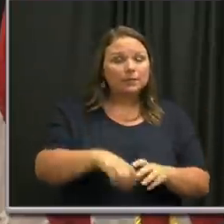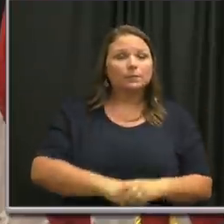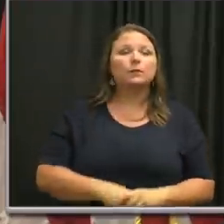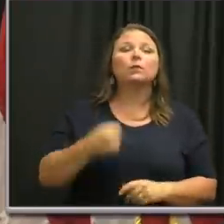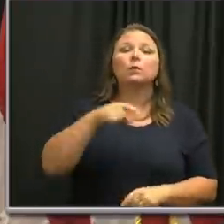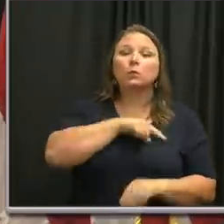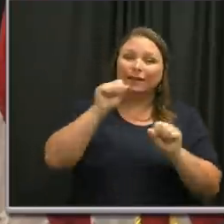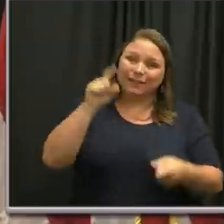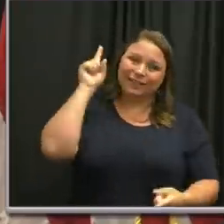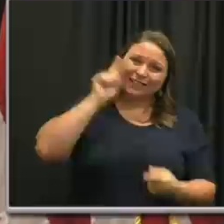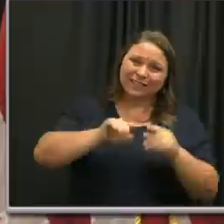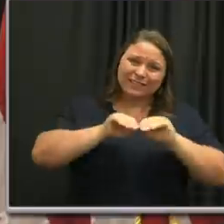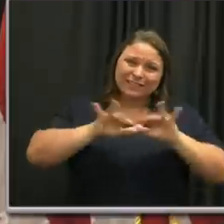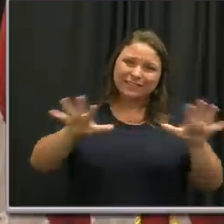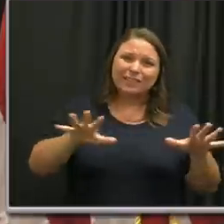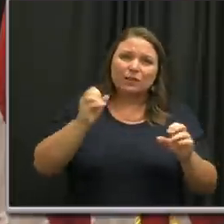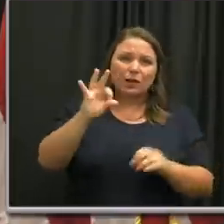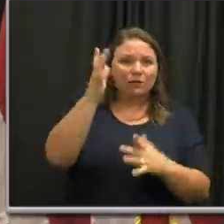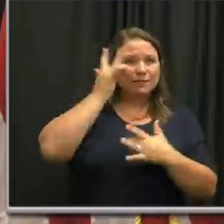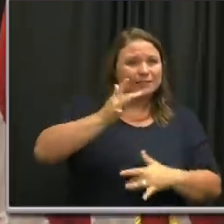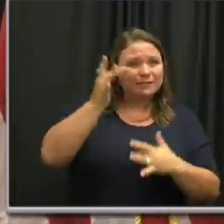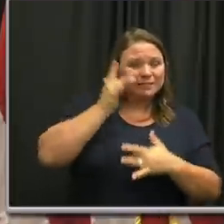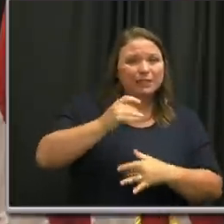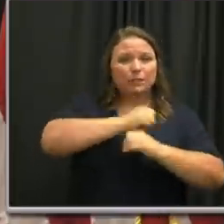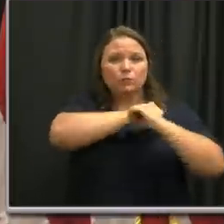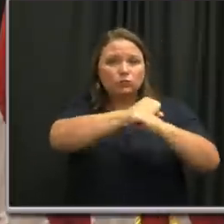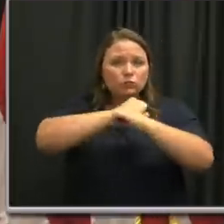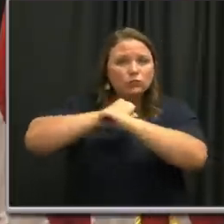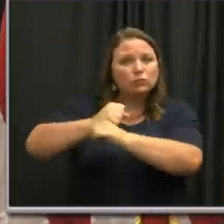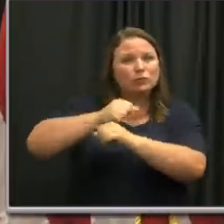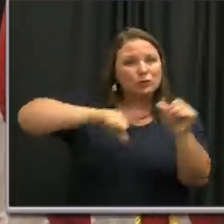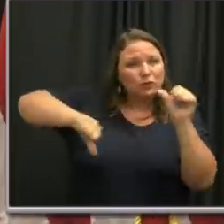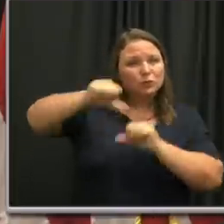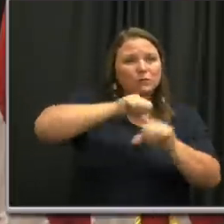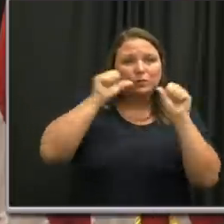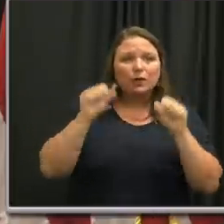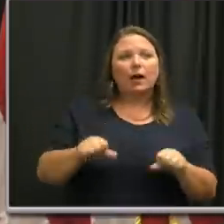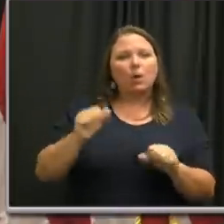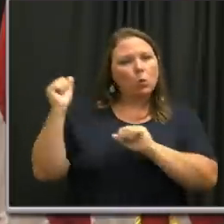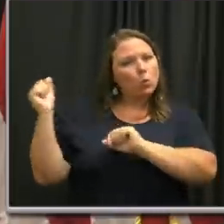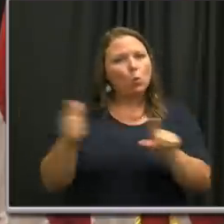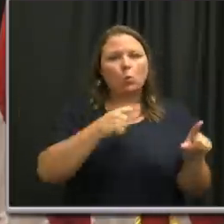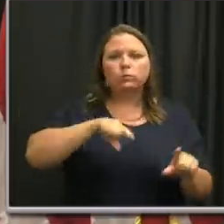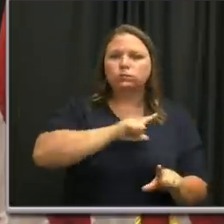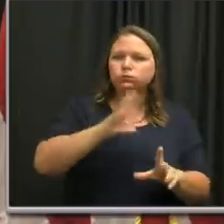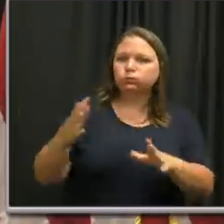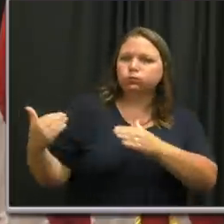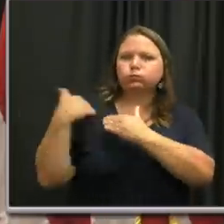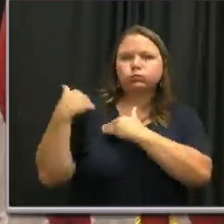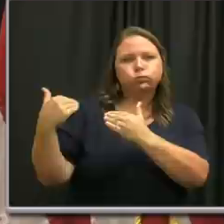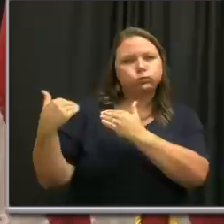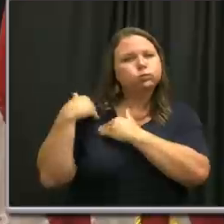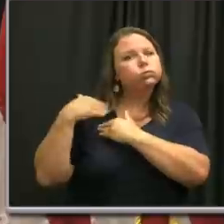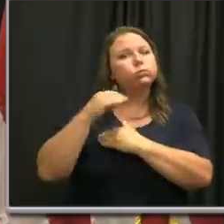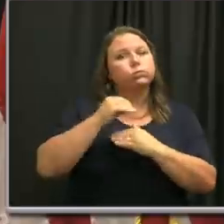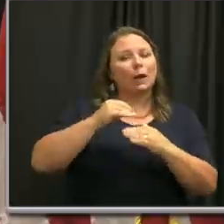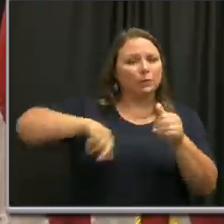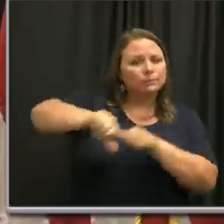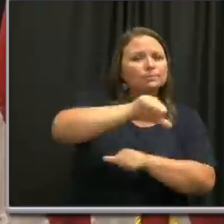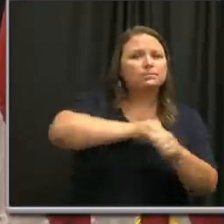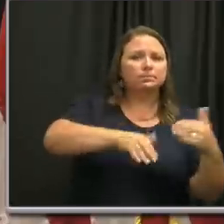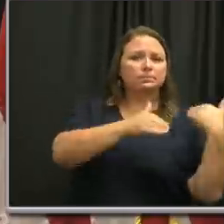we can limit the spread of disease and help protect each other. Every one of us has an individual and societal